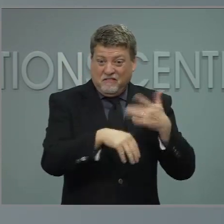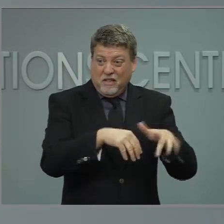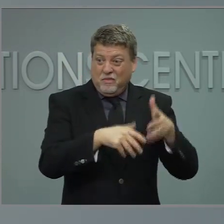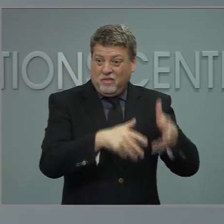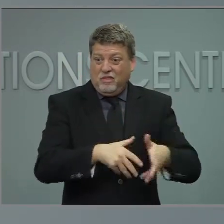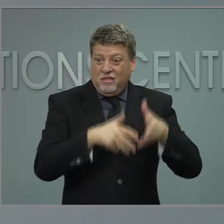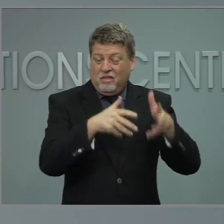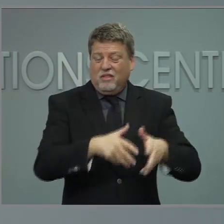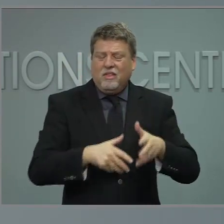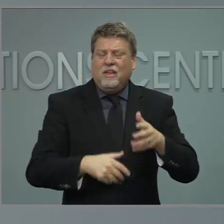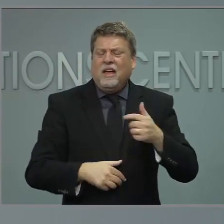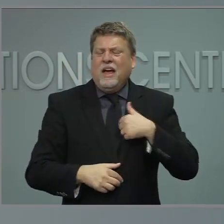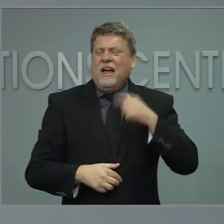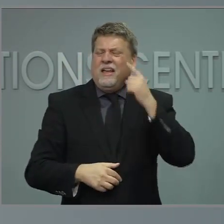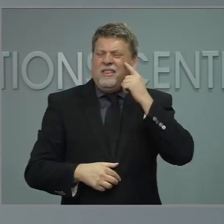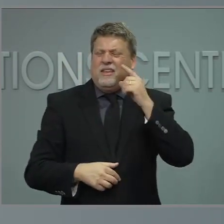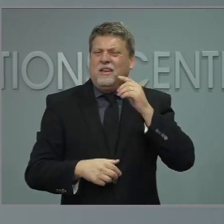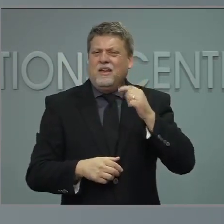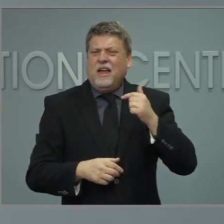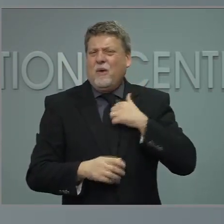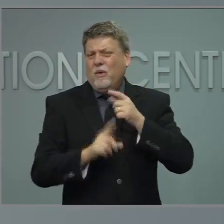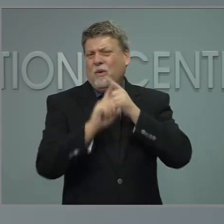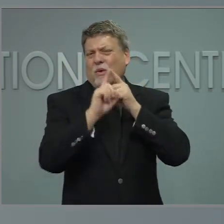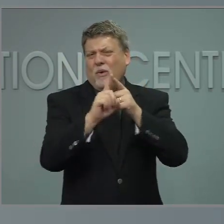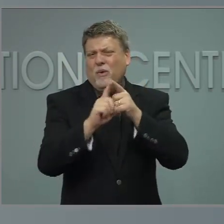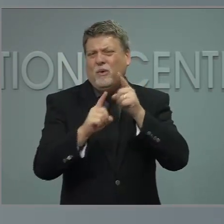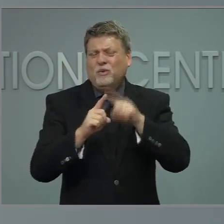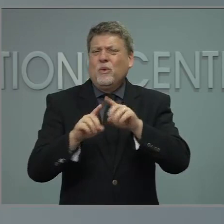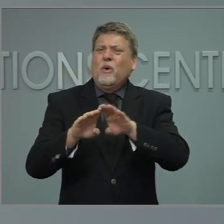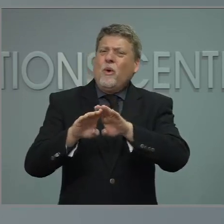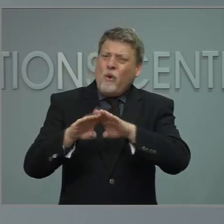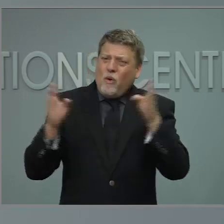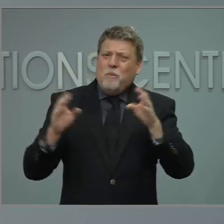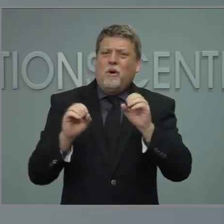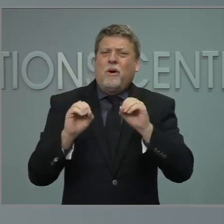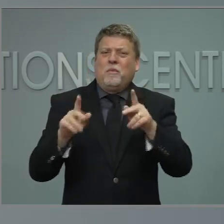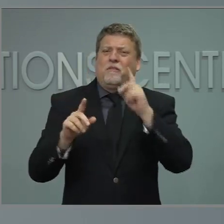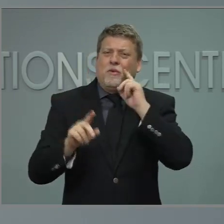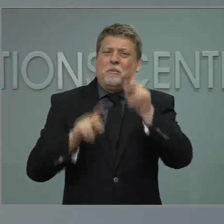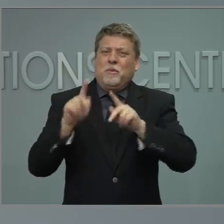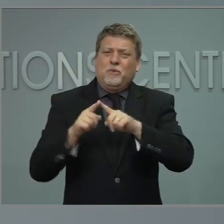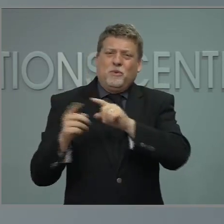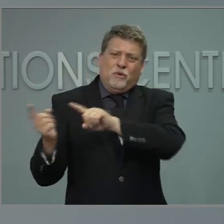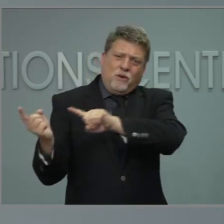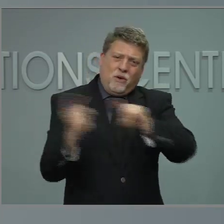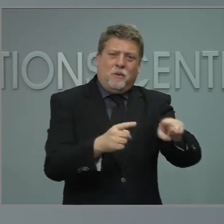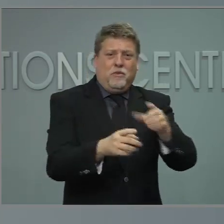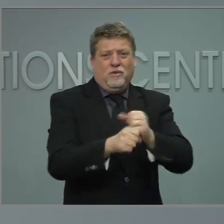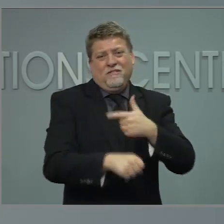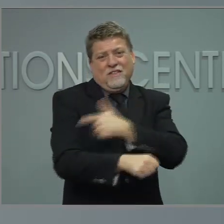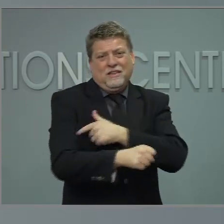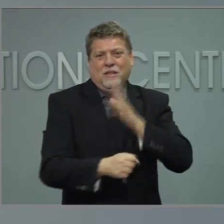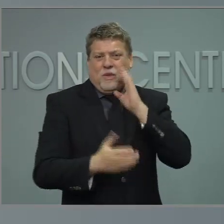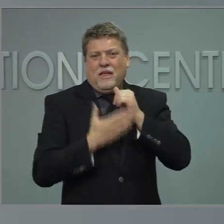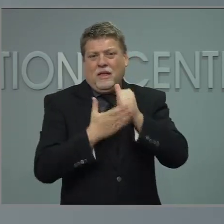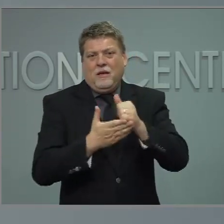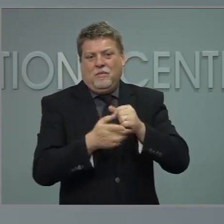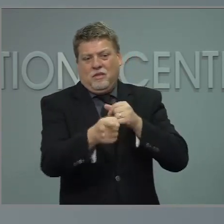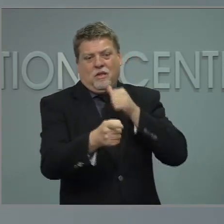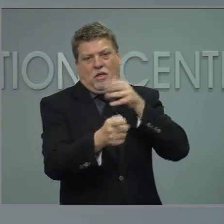up the process more, I think, will help us with that. You got any comments on it, Dr. Cohen? Okay. Next question, please.